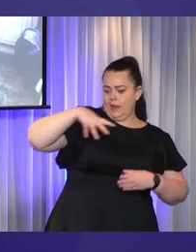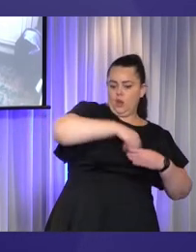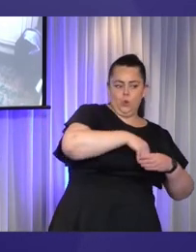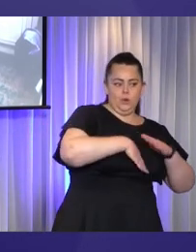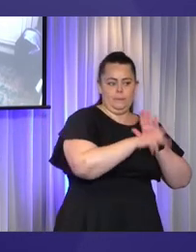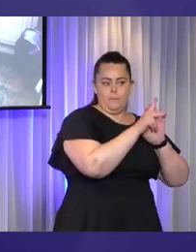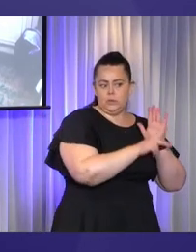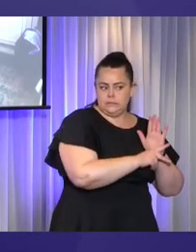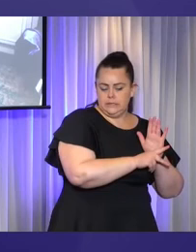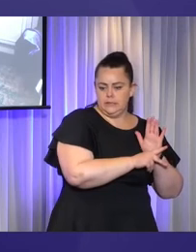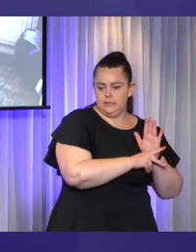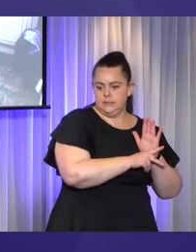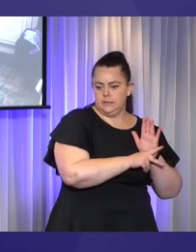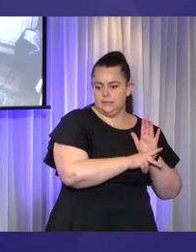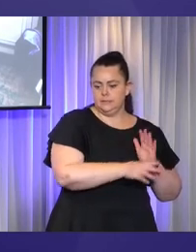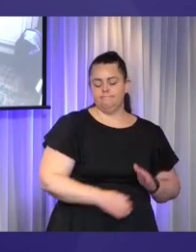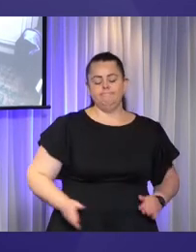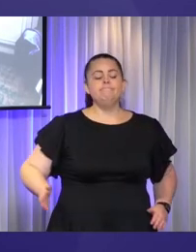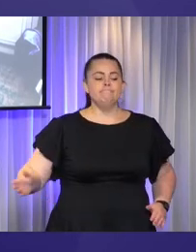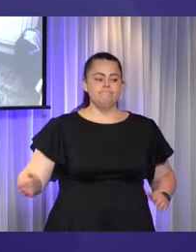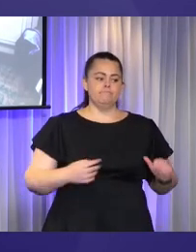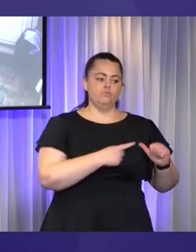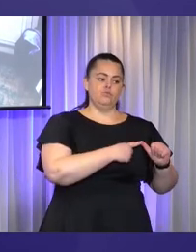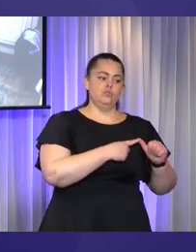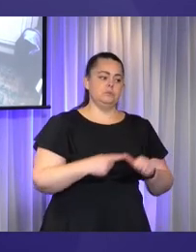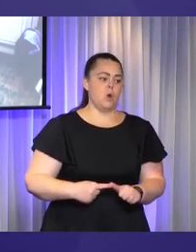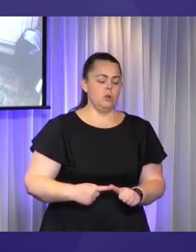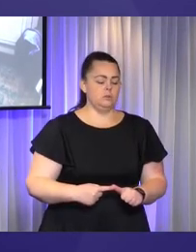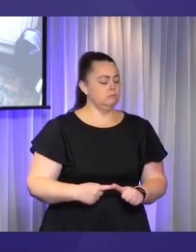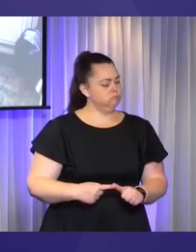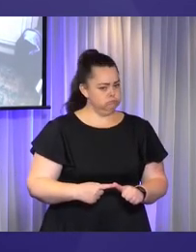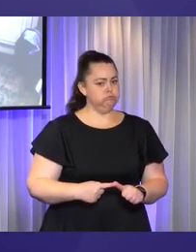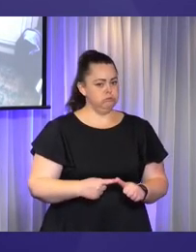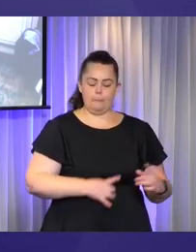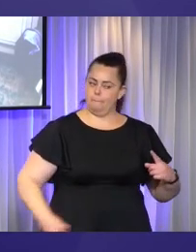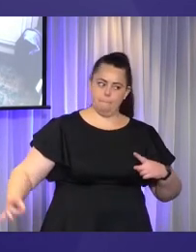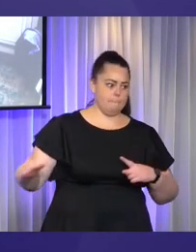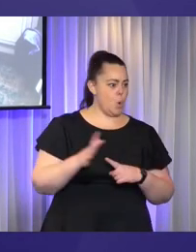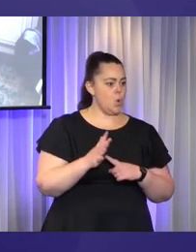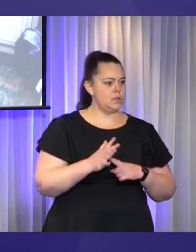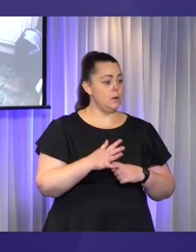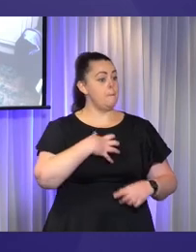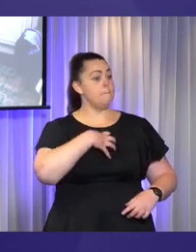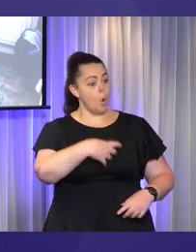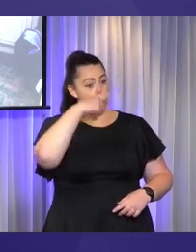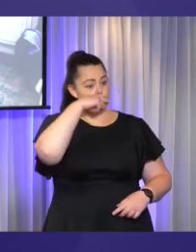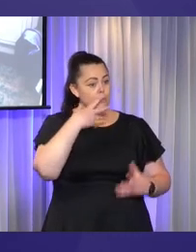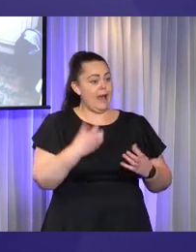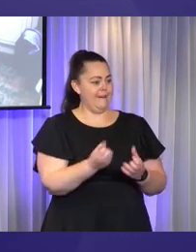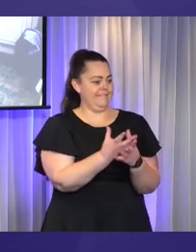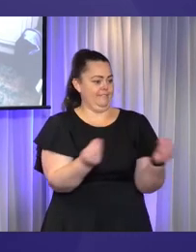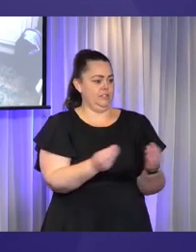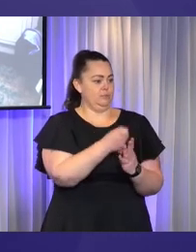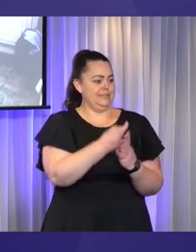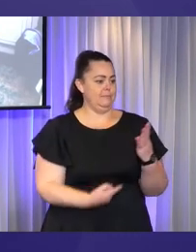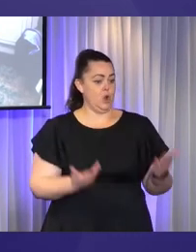It's paramount that we do. There are more people with invisible disabilities than we would ever know, because